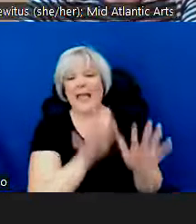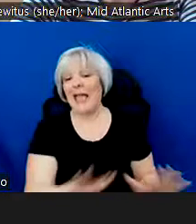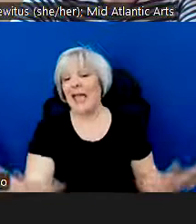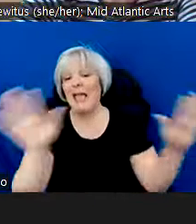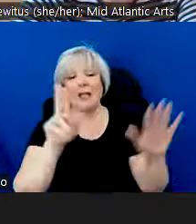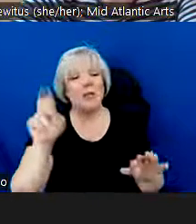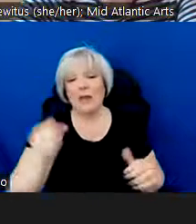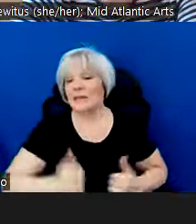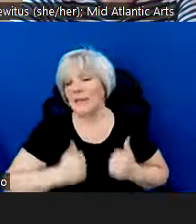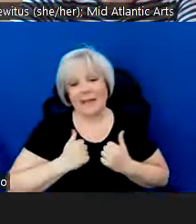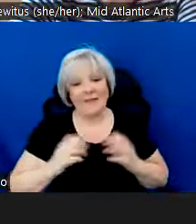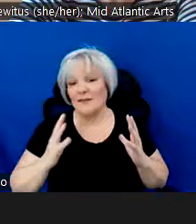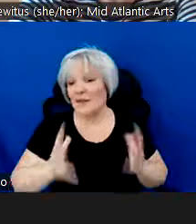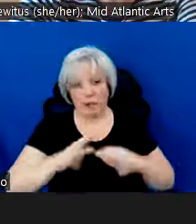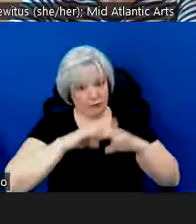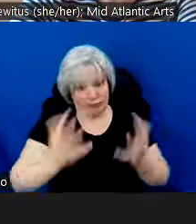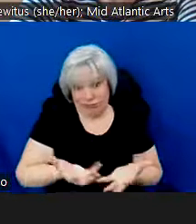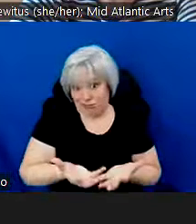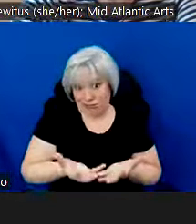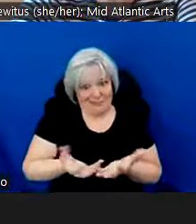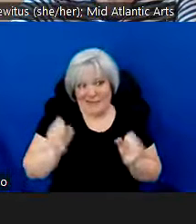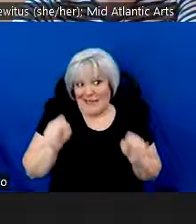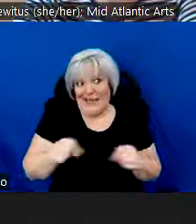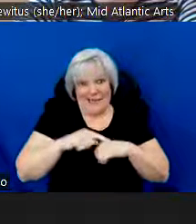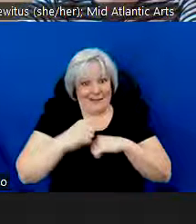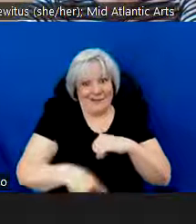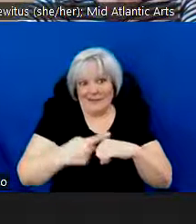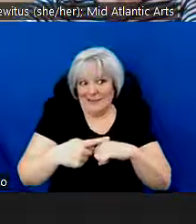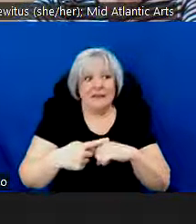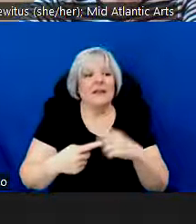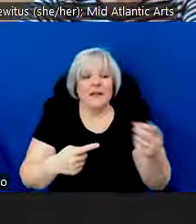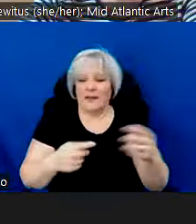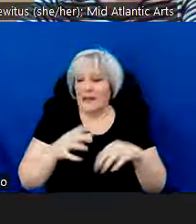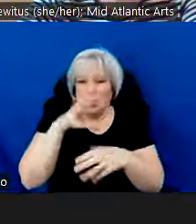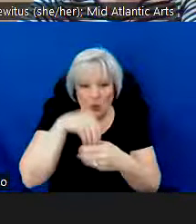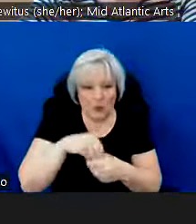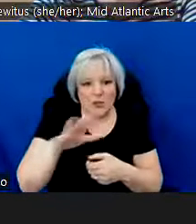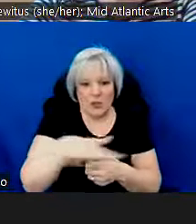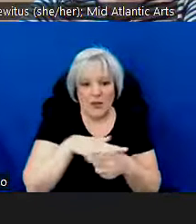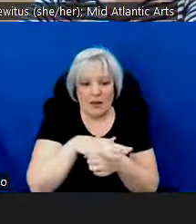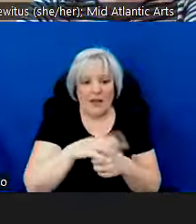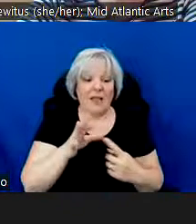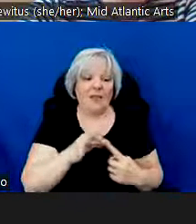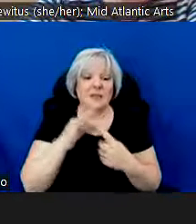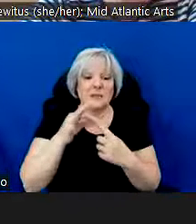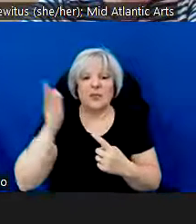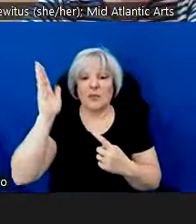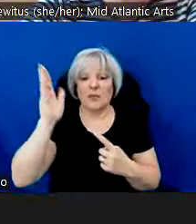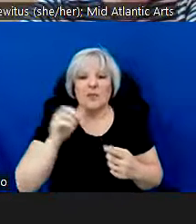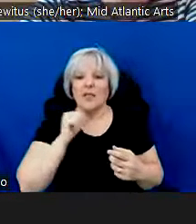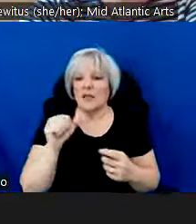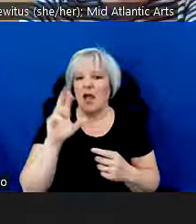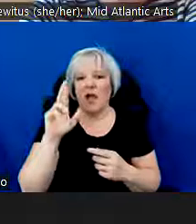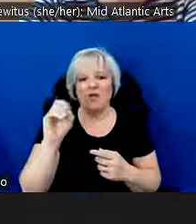.S. or around the world, including in your state or jurisdiction. The Special Presenter Initiatives is not a roster